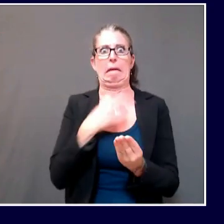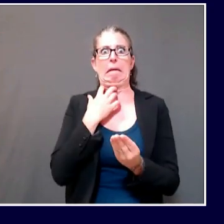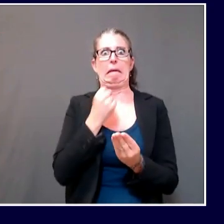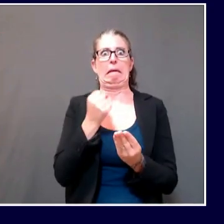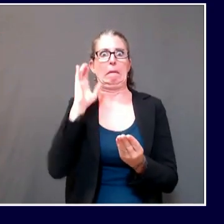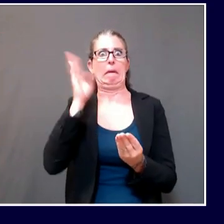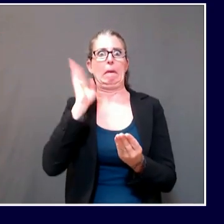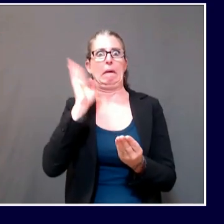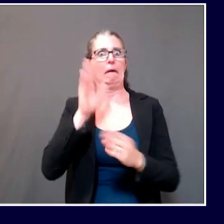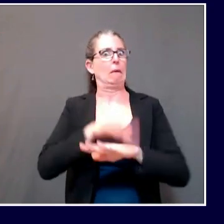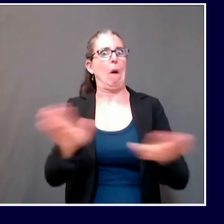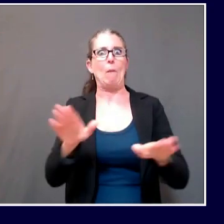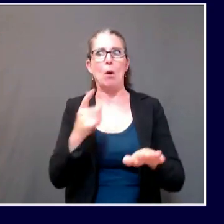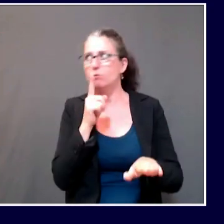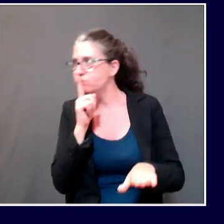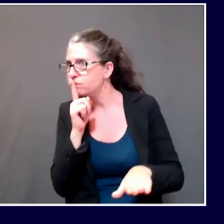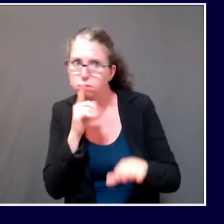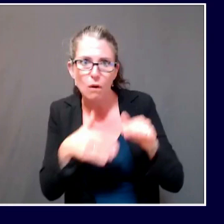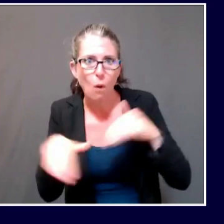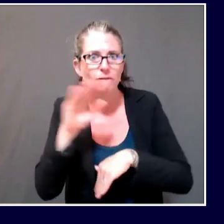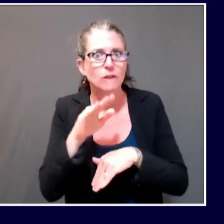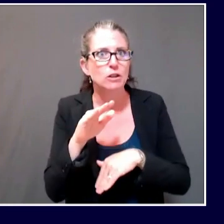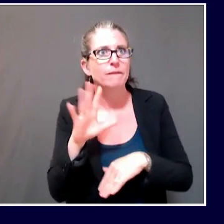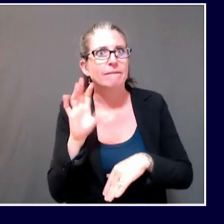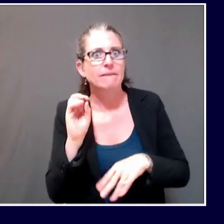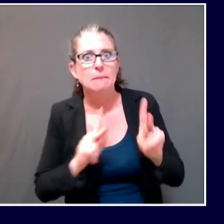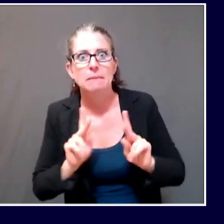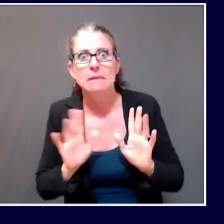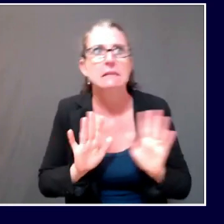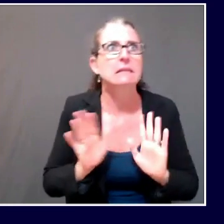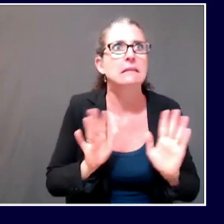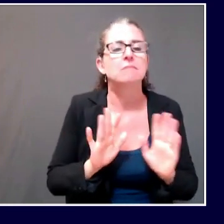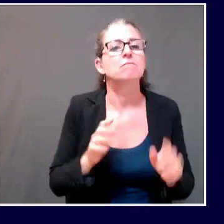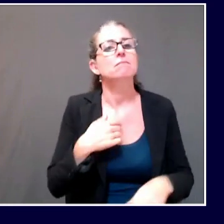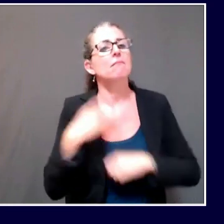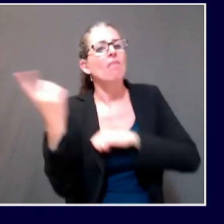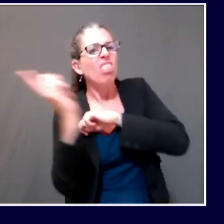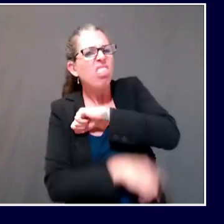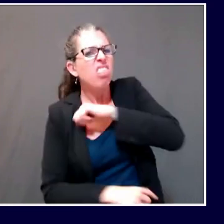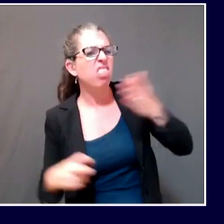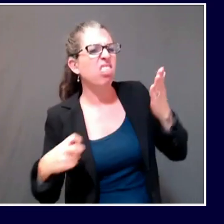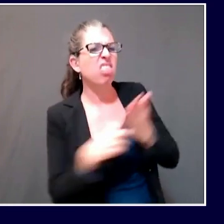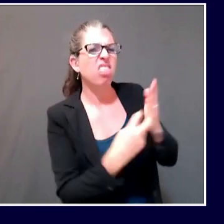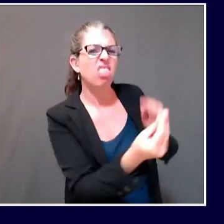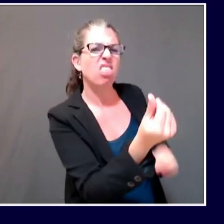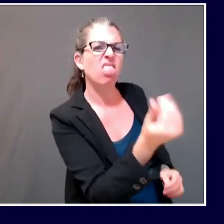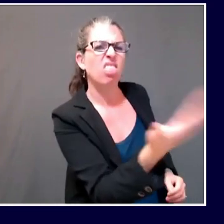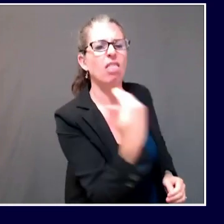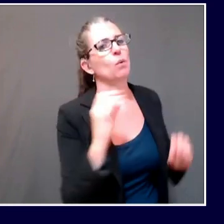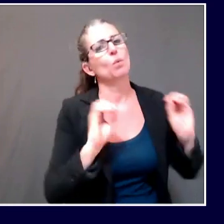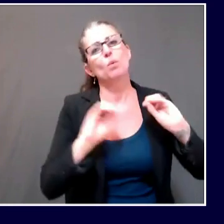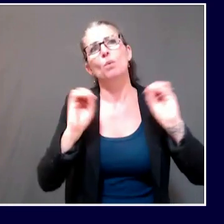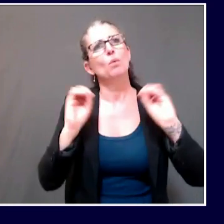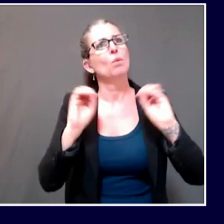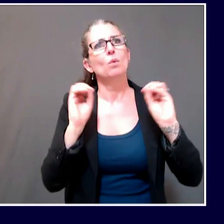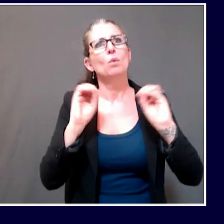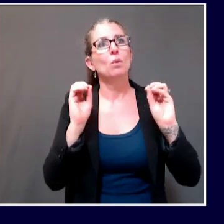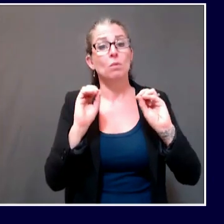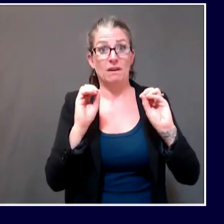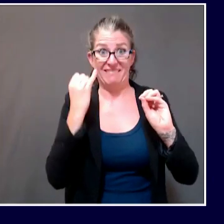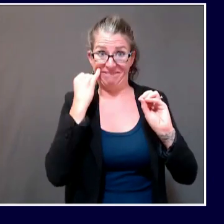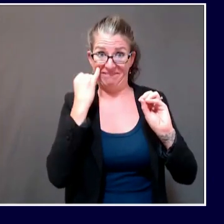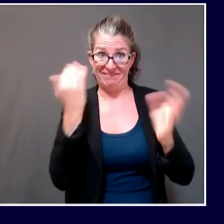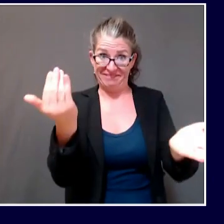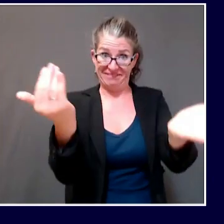when financial penalties start coming in, if we get to that point. Okay, thanks. And then one other question I had, we're doing really